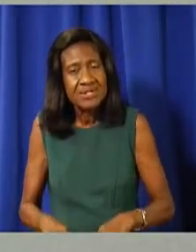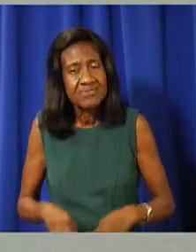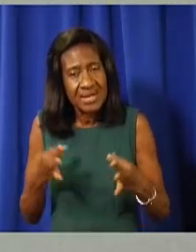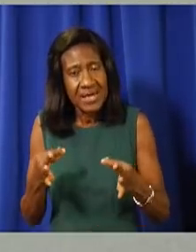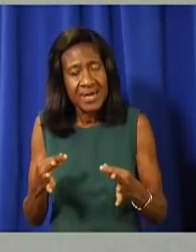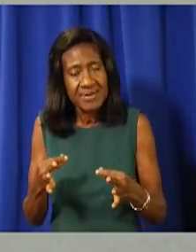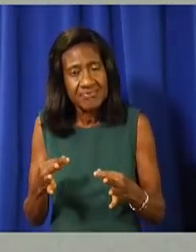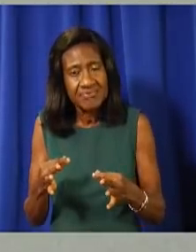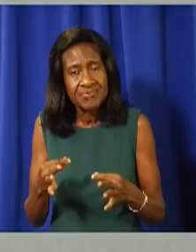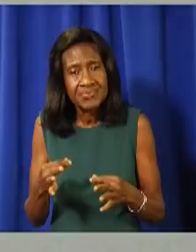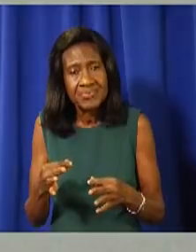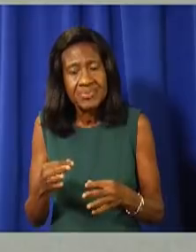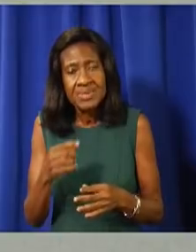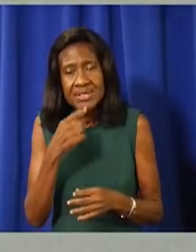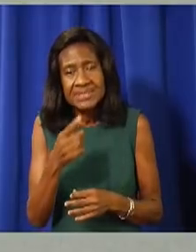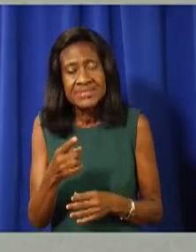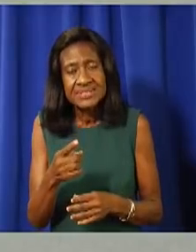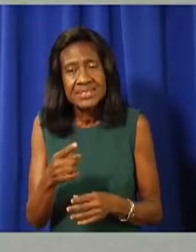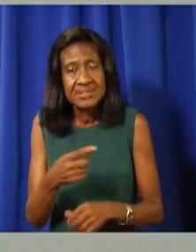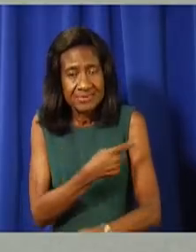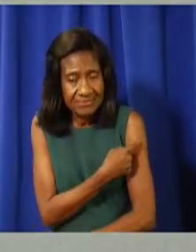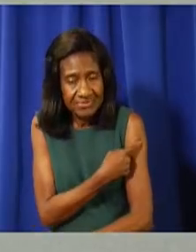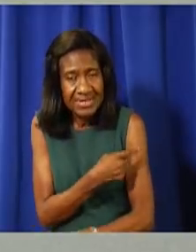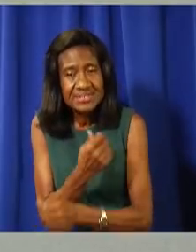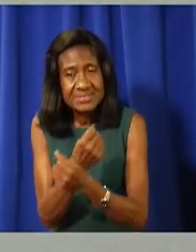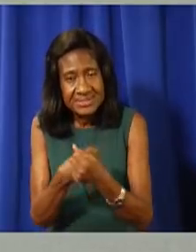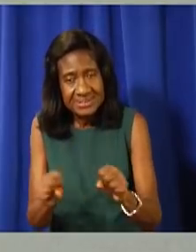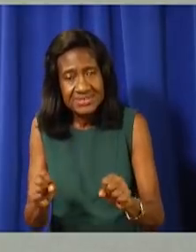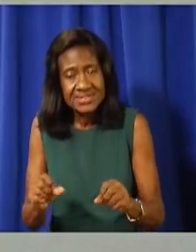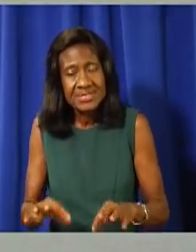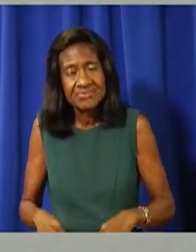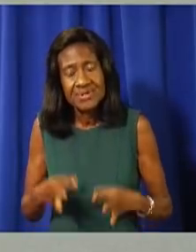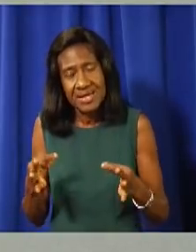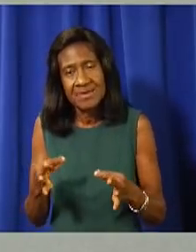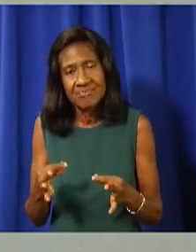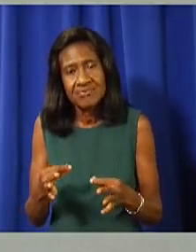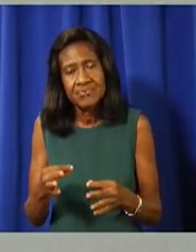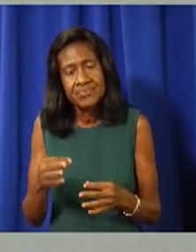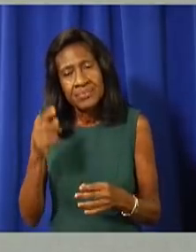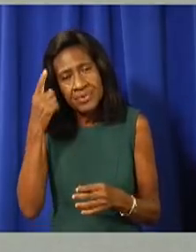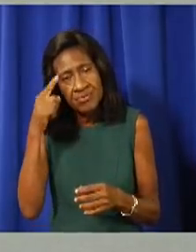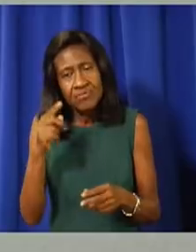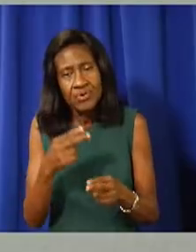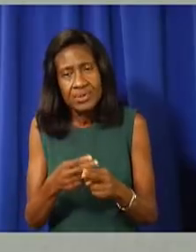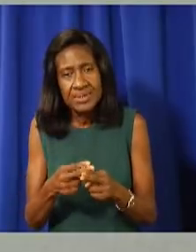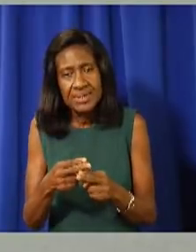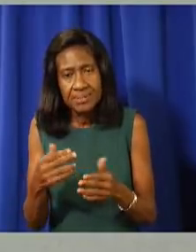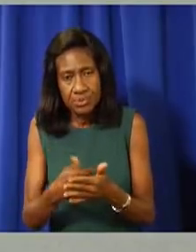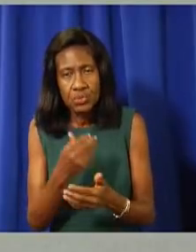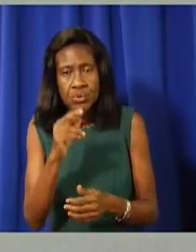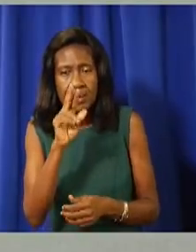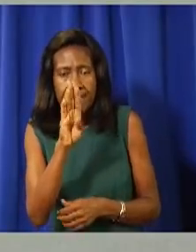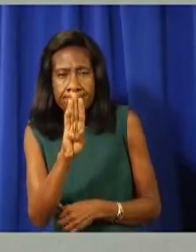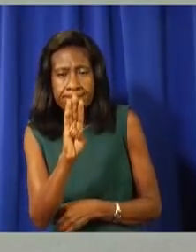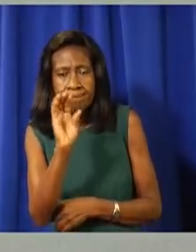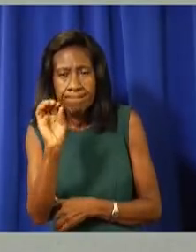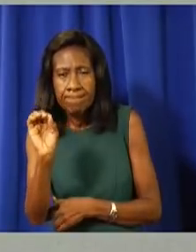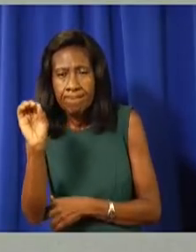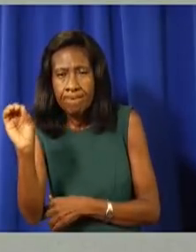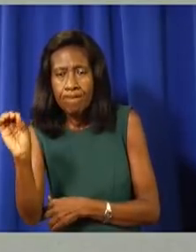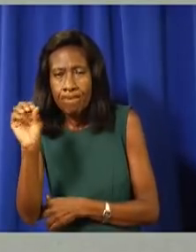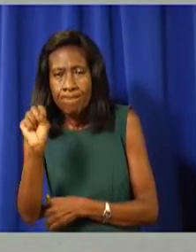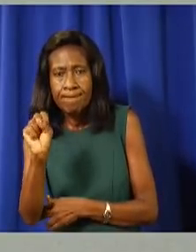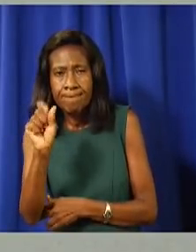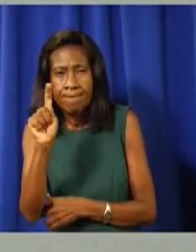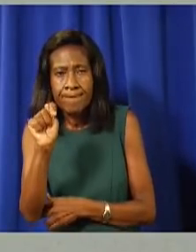quite simply saving lives. A quick word on boosters. It is still expected that the UK will roll out a